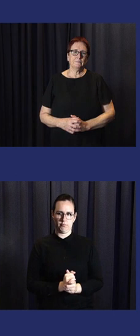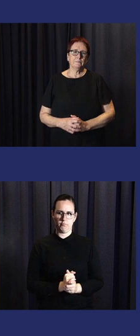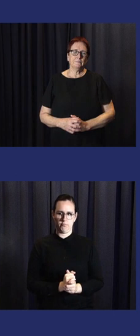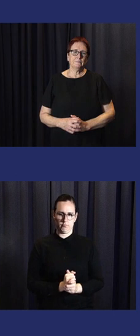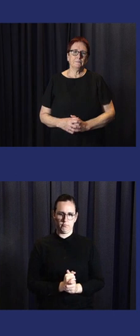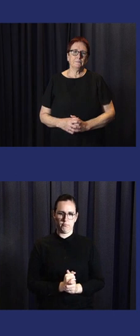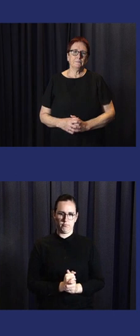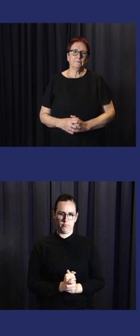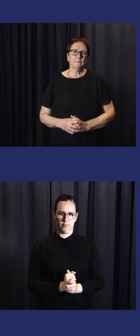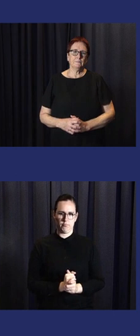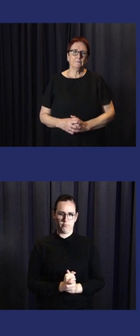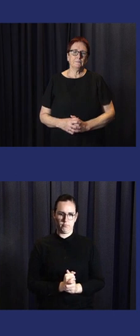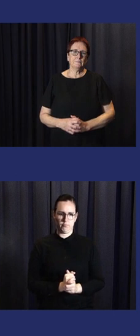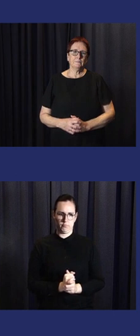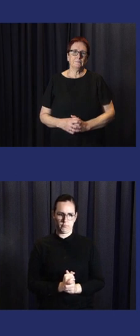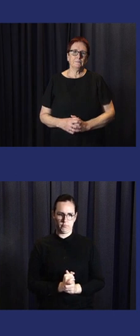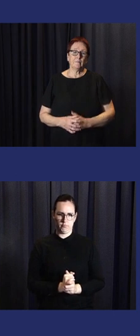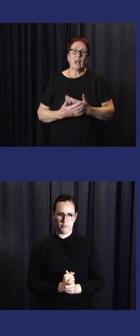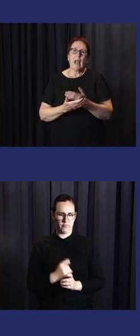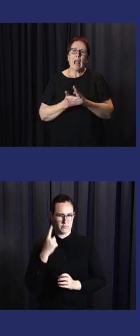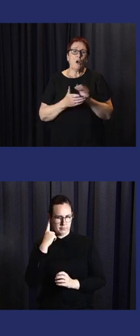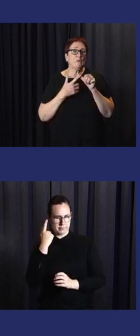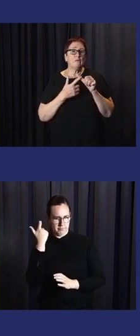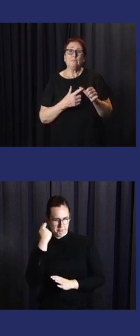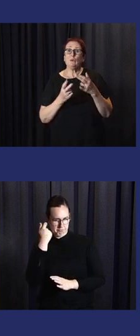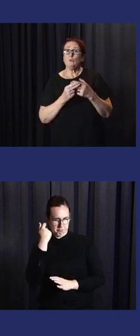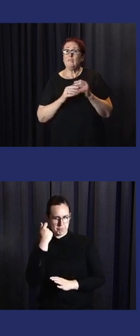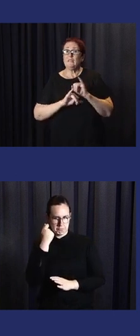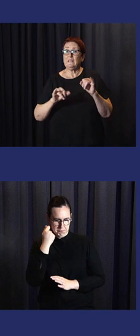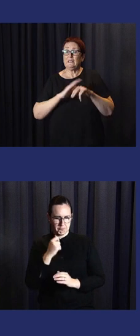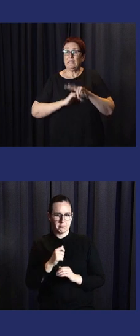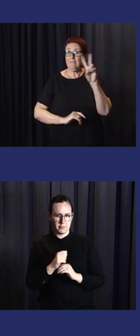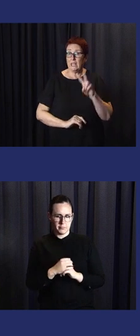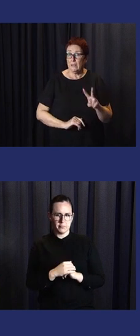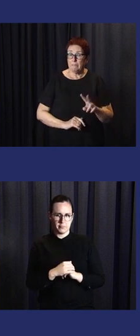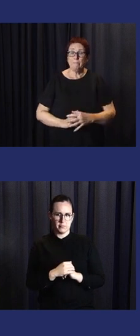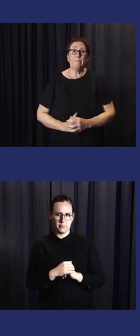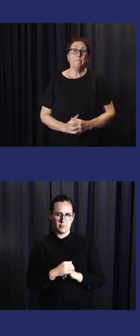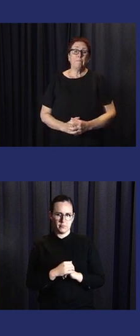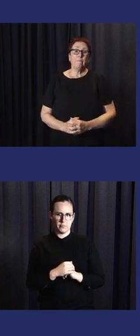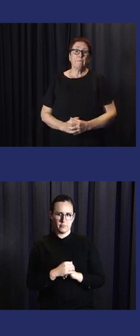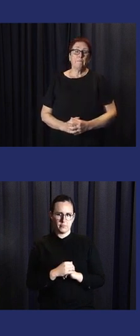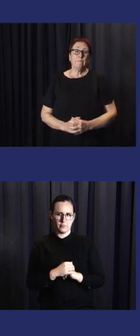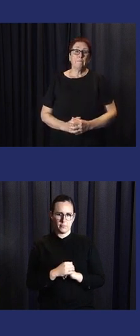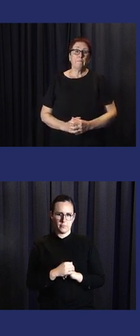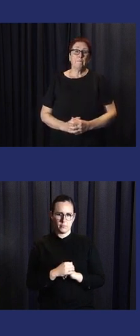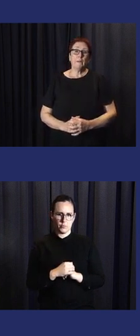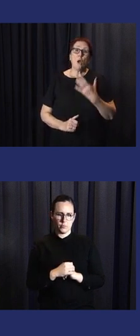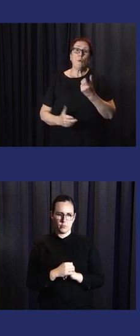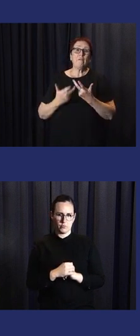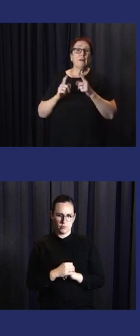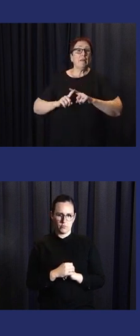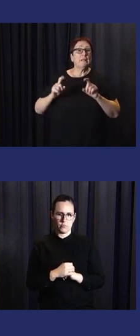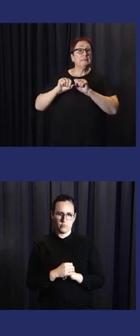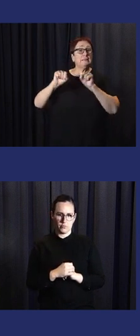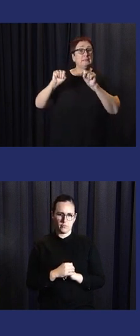as a ministry, also involved in the disaster spawn to disaster